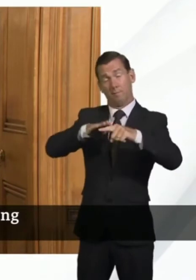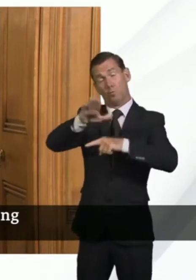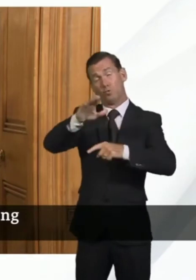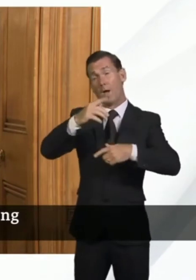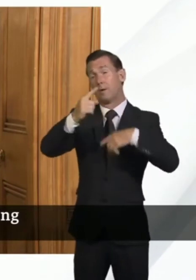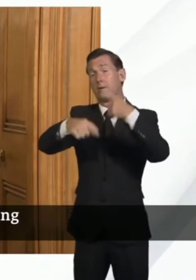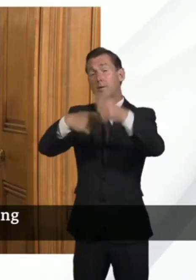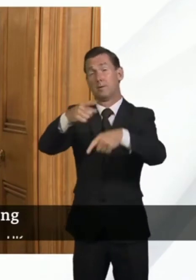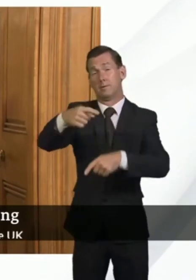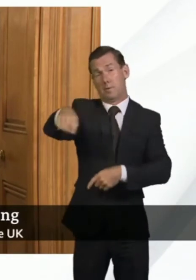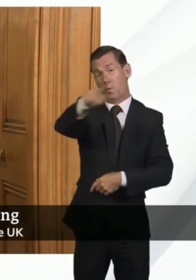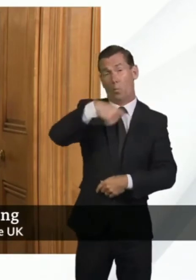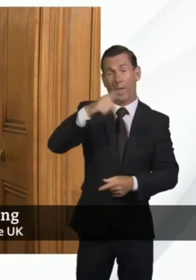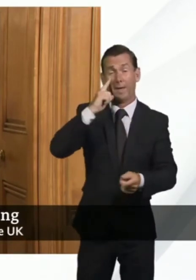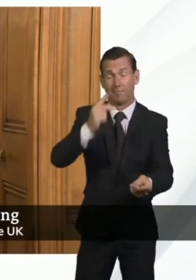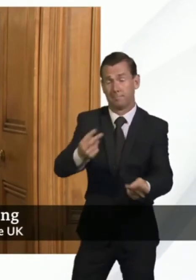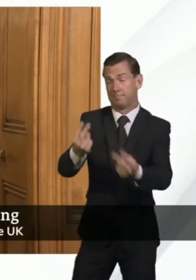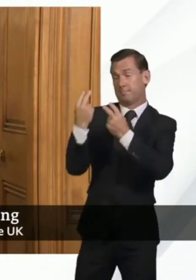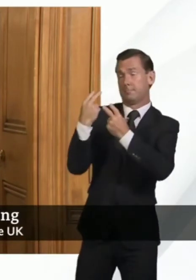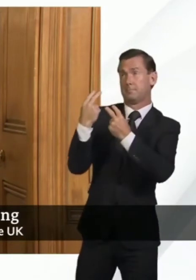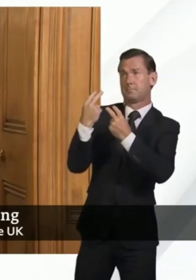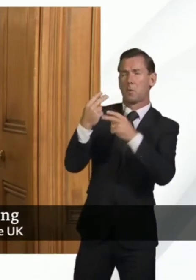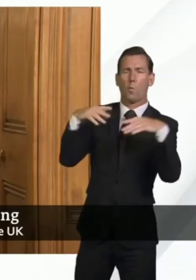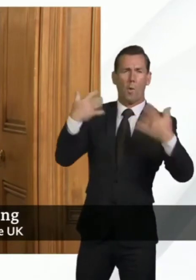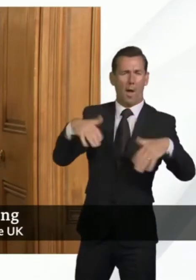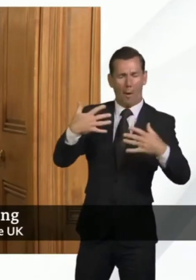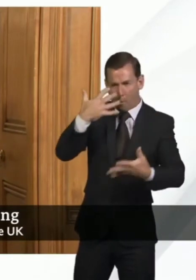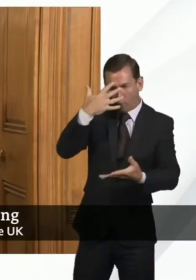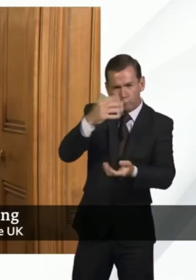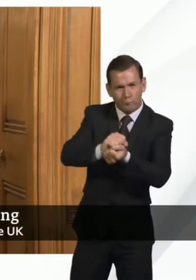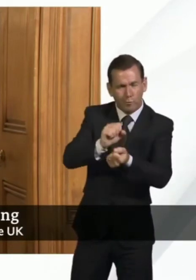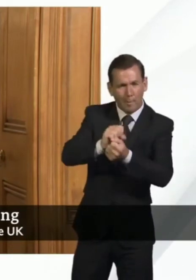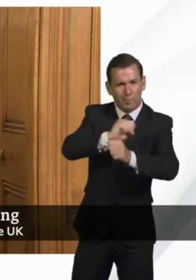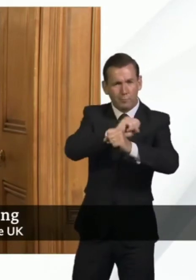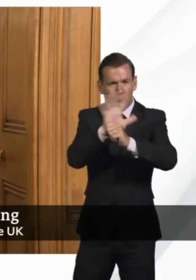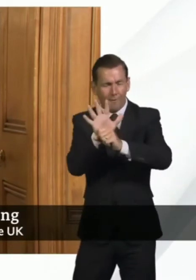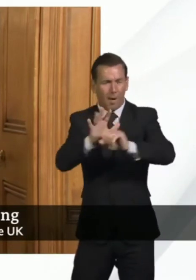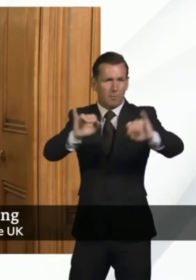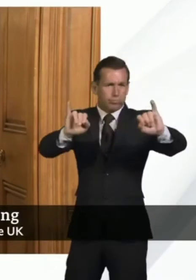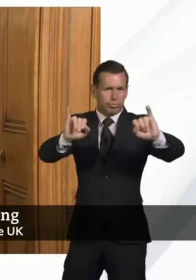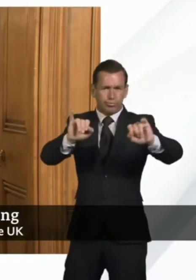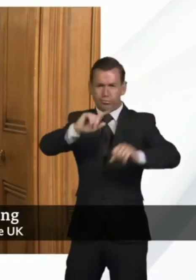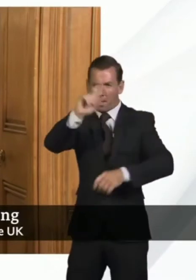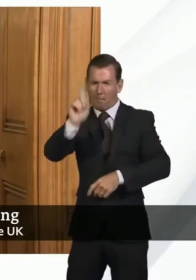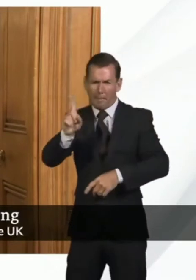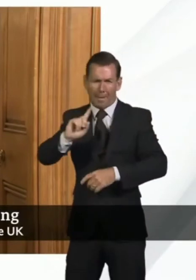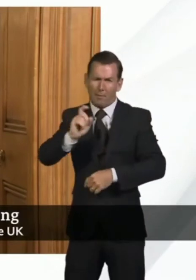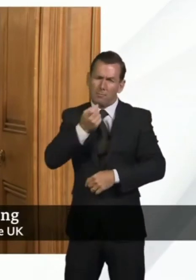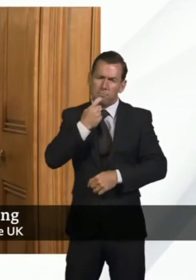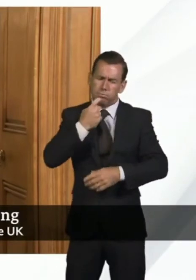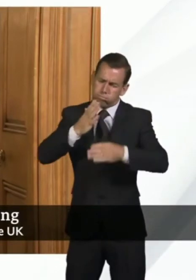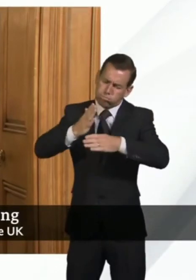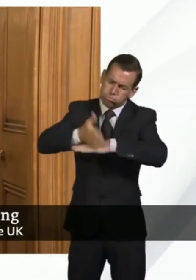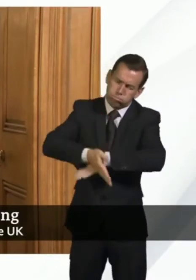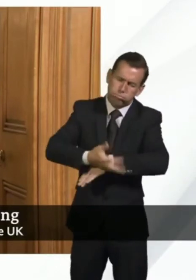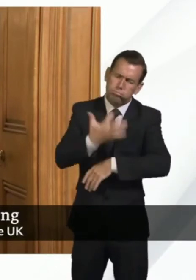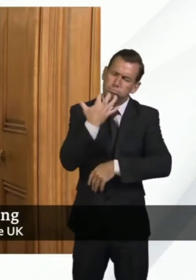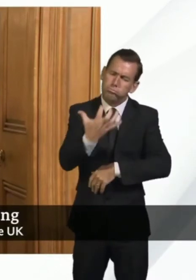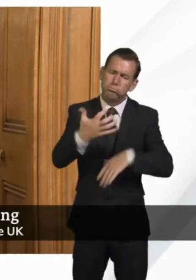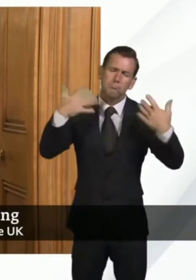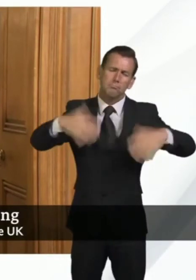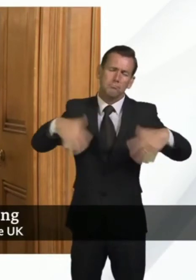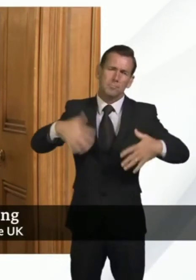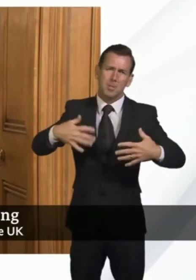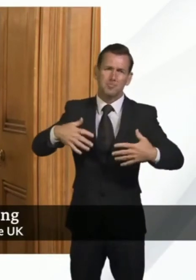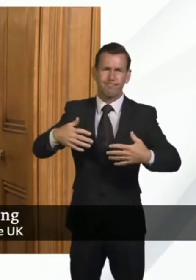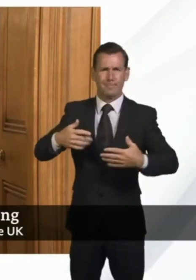incredible contribution made by so many people. And as a way of showing our national gratitude to these everyday COVID heroes,